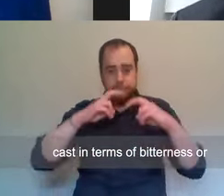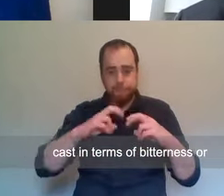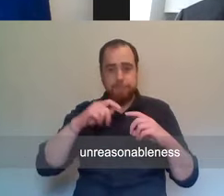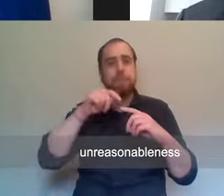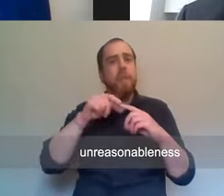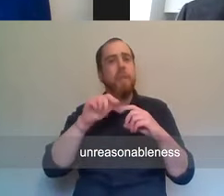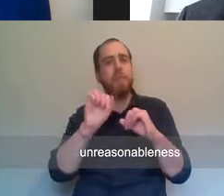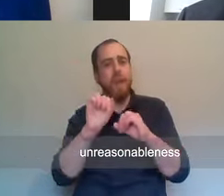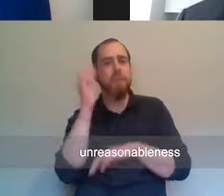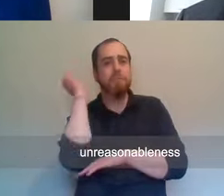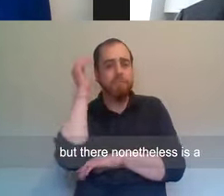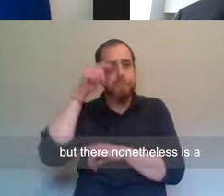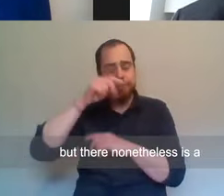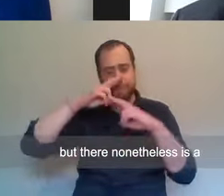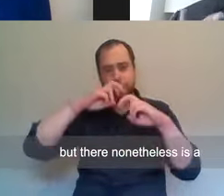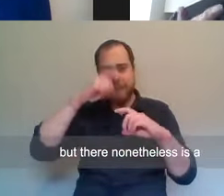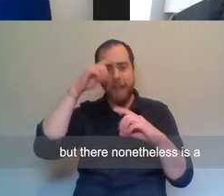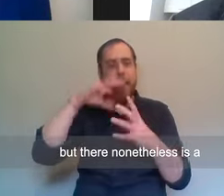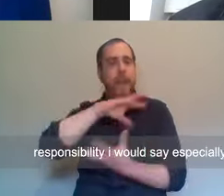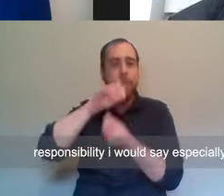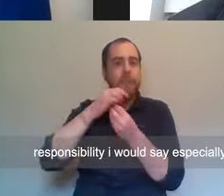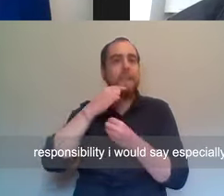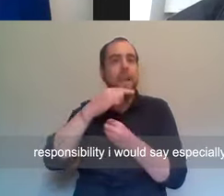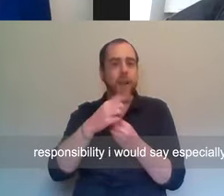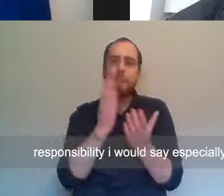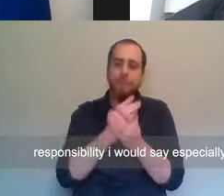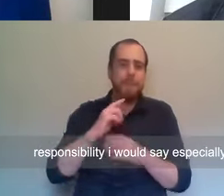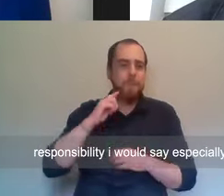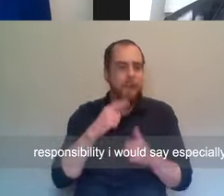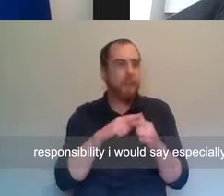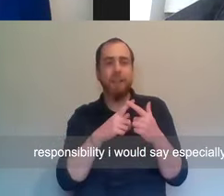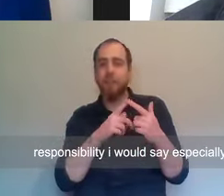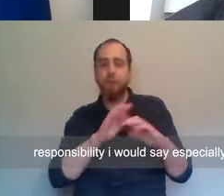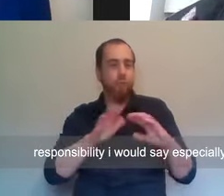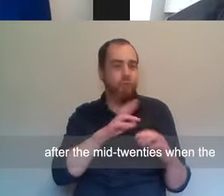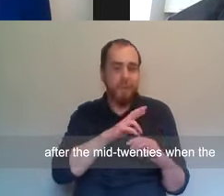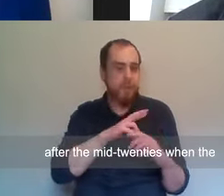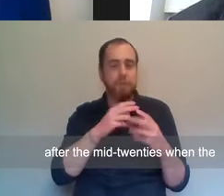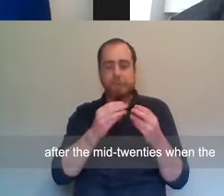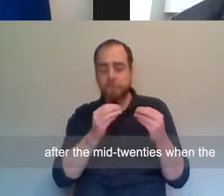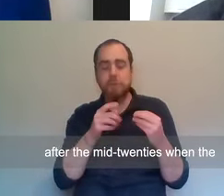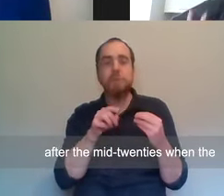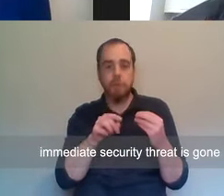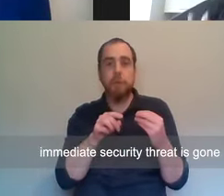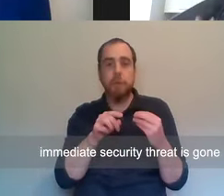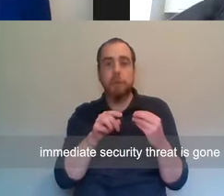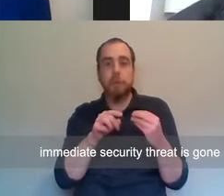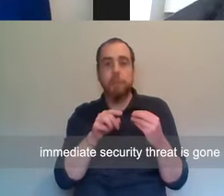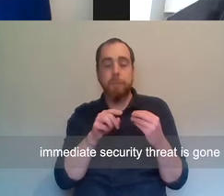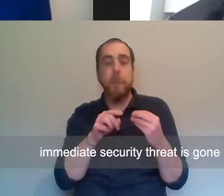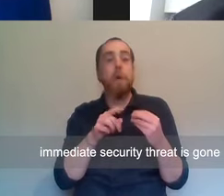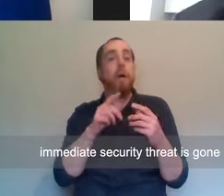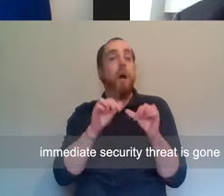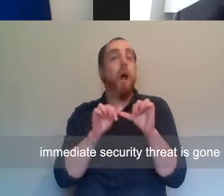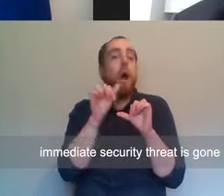terms of bitterness or unreasonableness. But there nonetheless is a responsibility. I would say, especially after the mid-20s, when the immediate